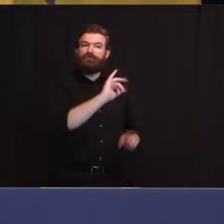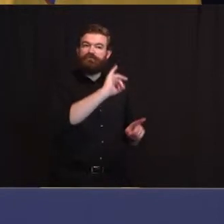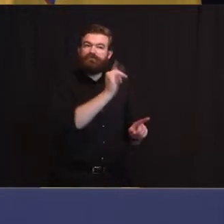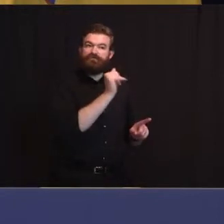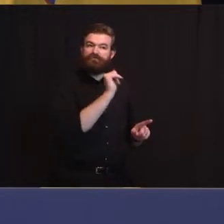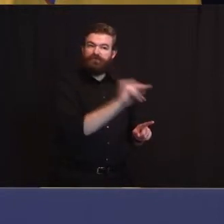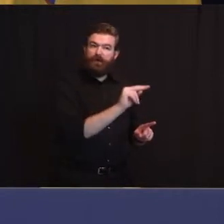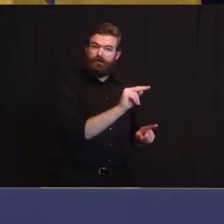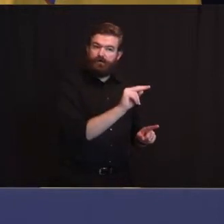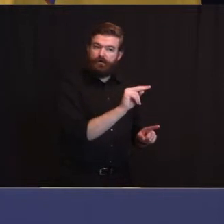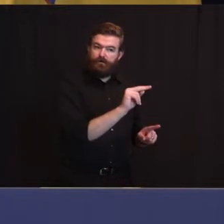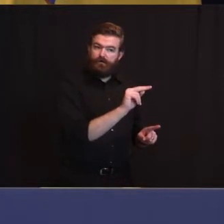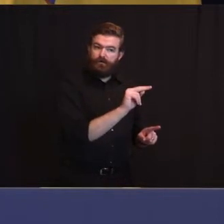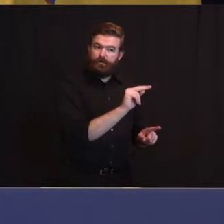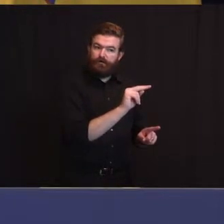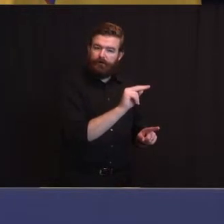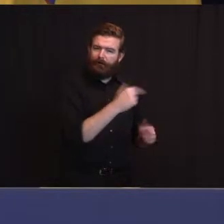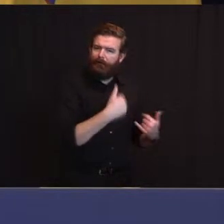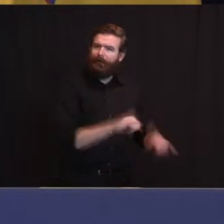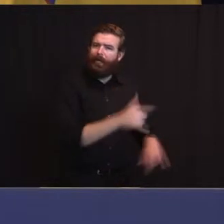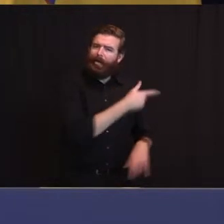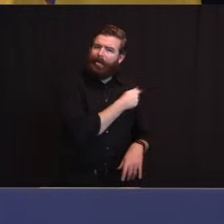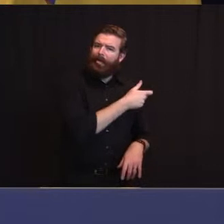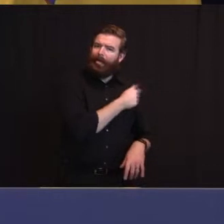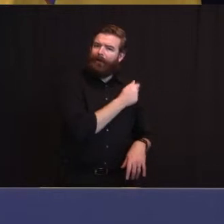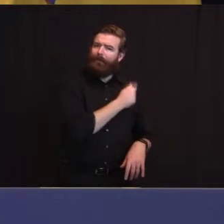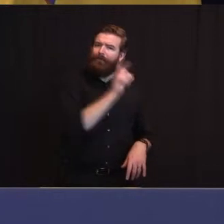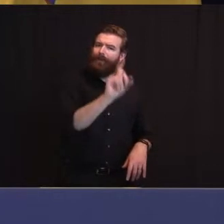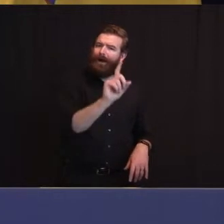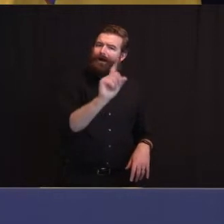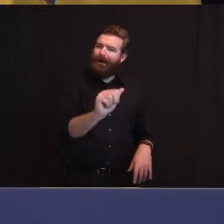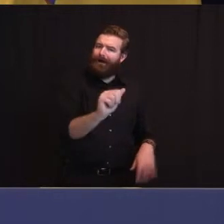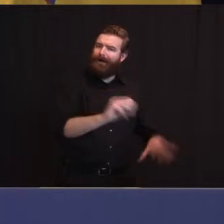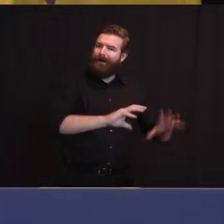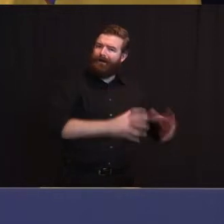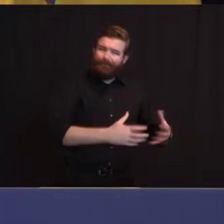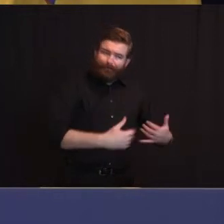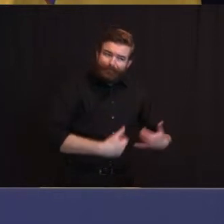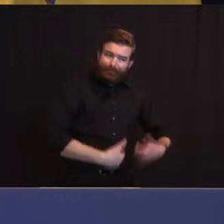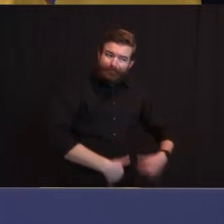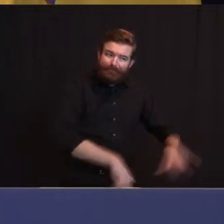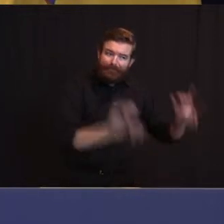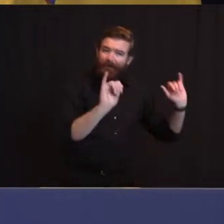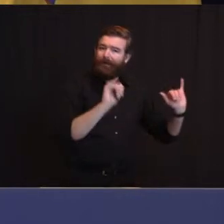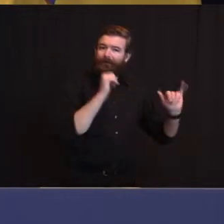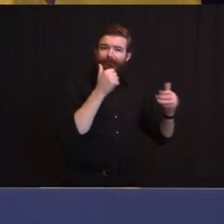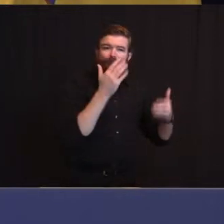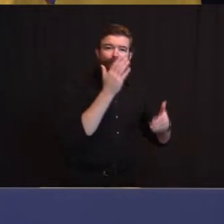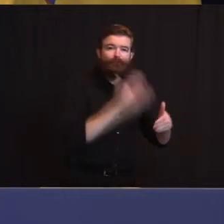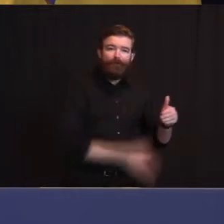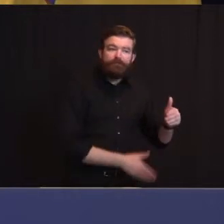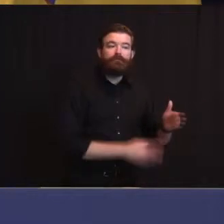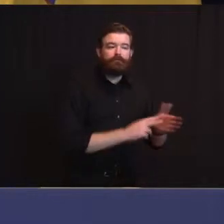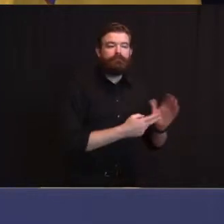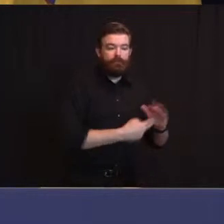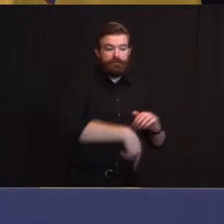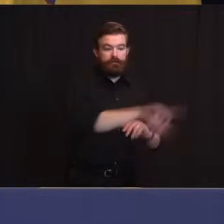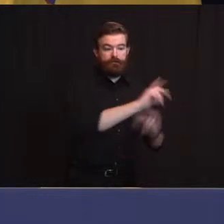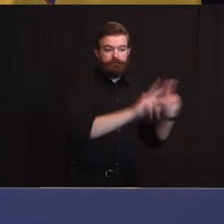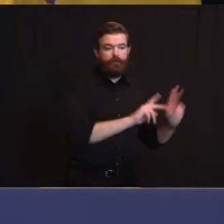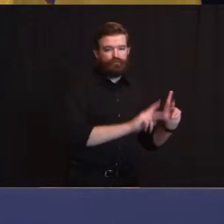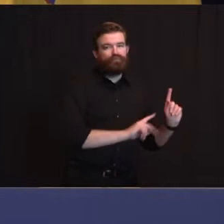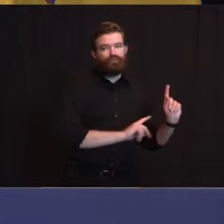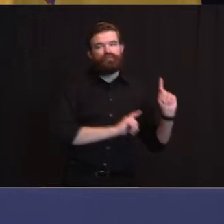before they're open we'll give guidance as to high access I get that listen I and Ed should also